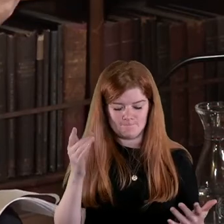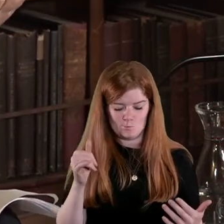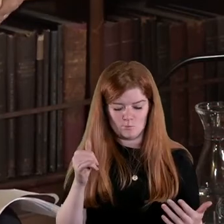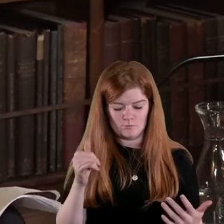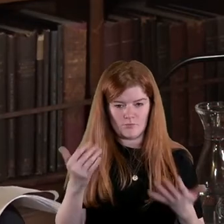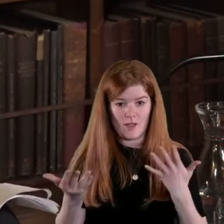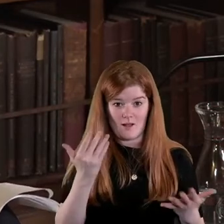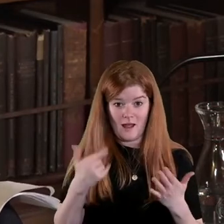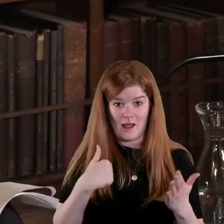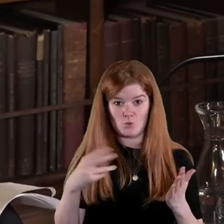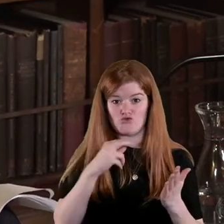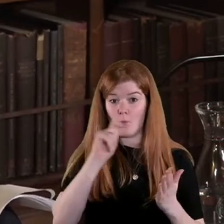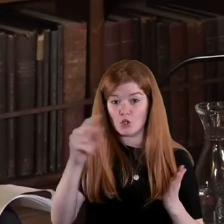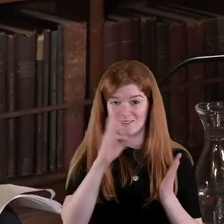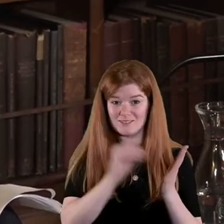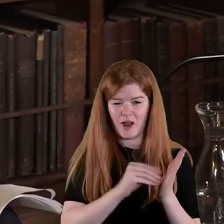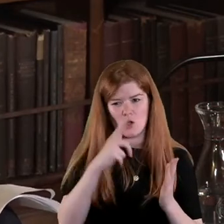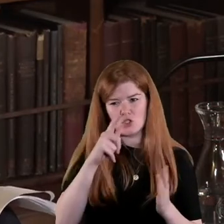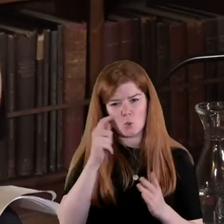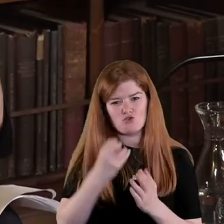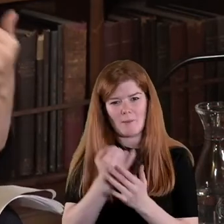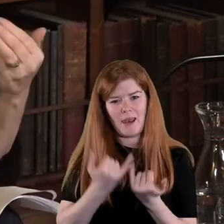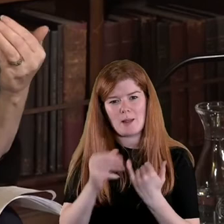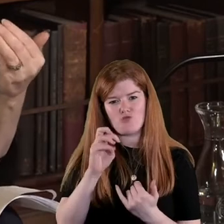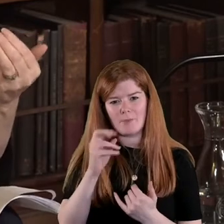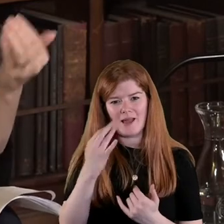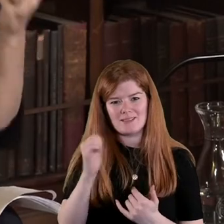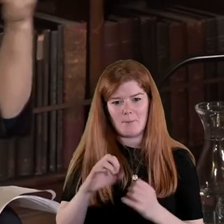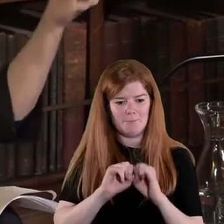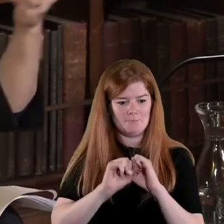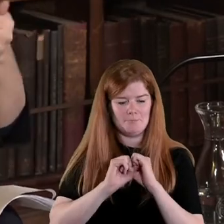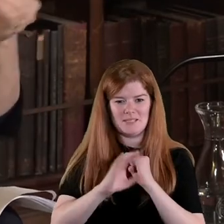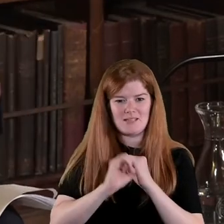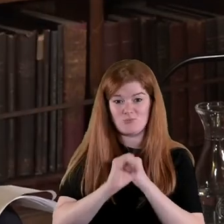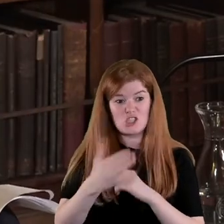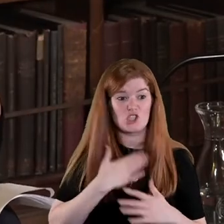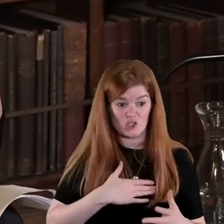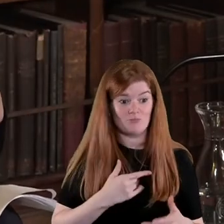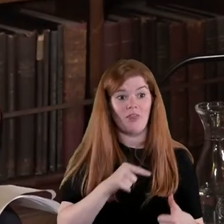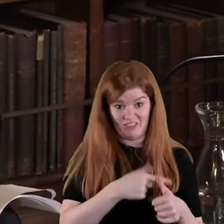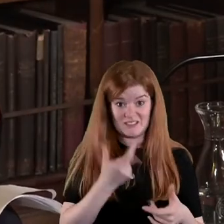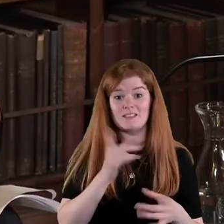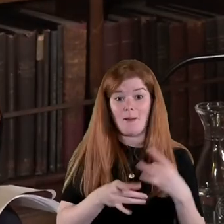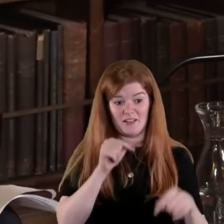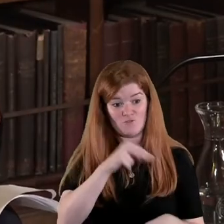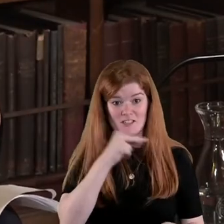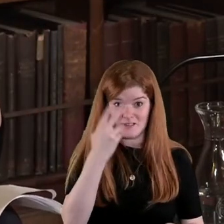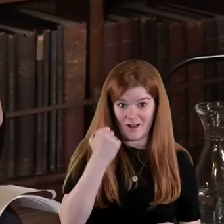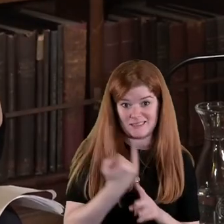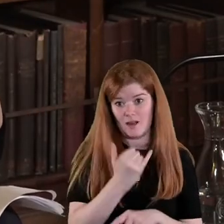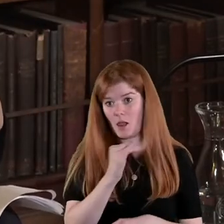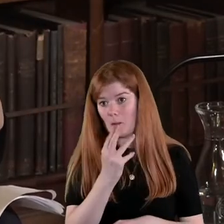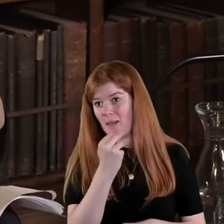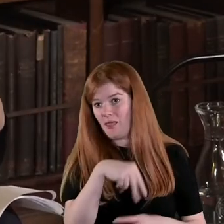the way in which it's reported I wouldn't describe it as propaganda it's simply you know X happened on Friday night in Clonmel